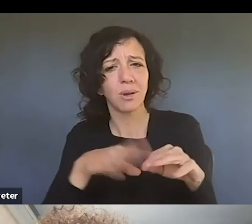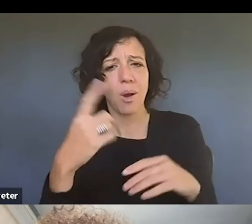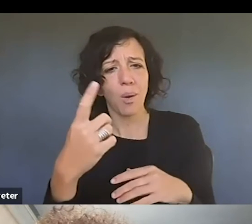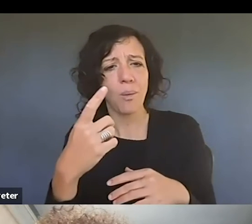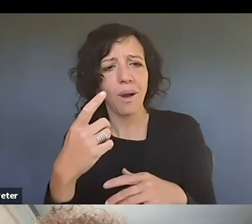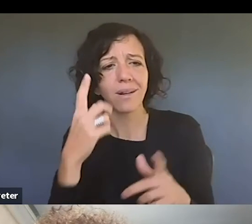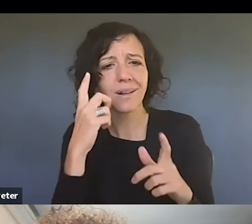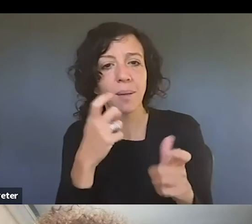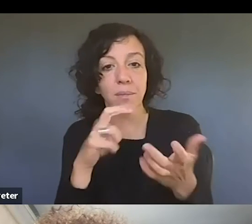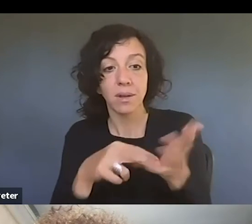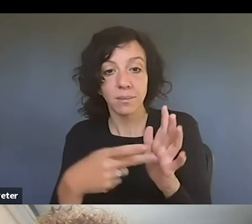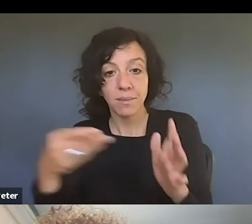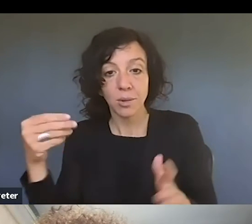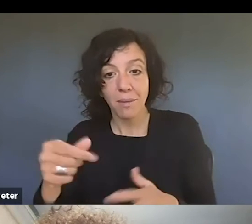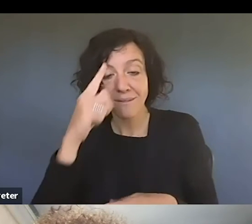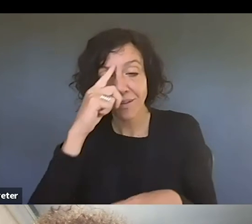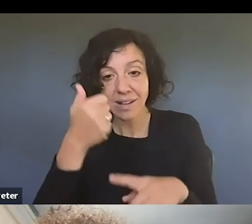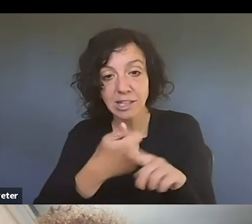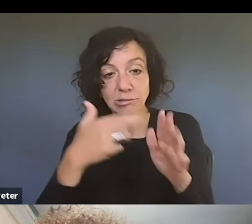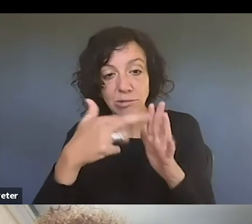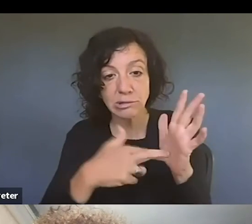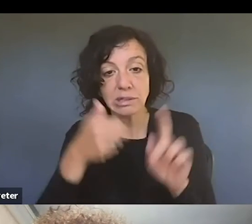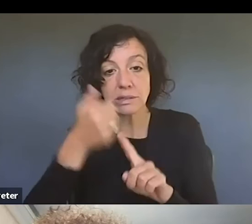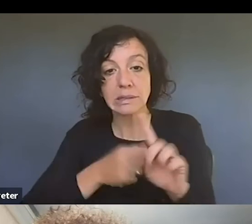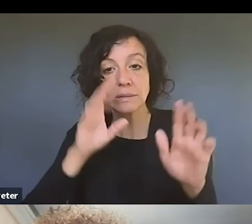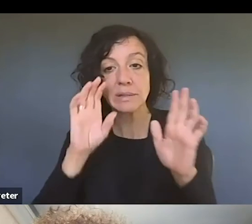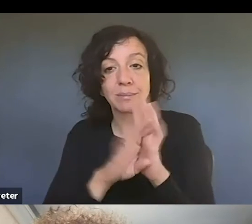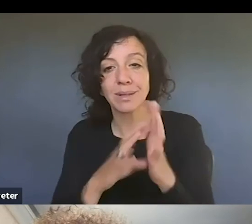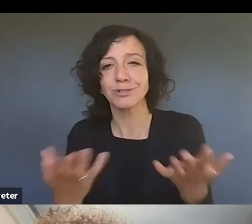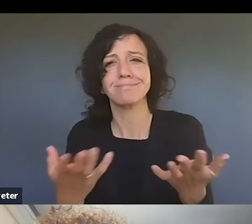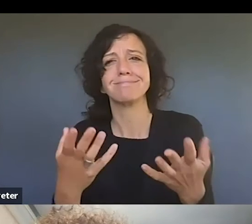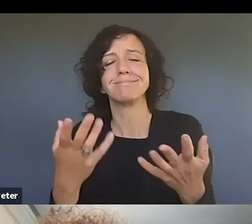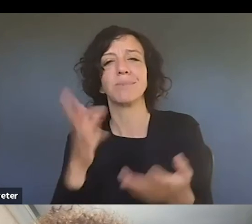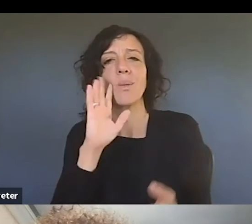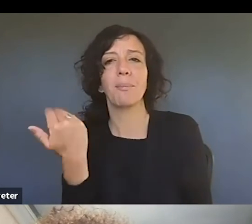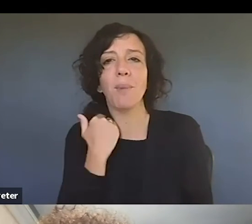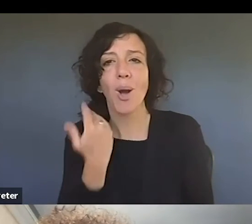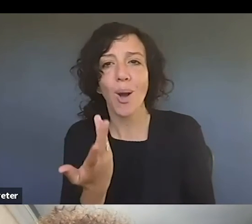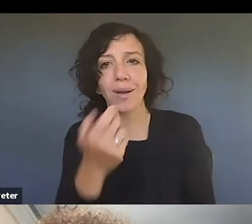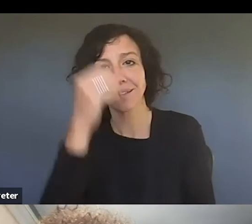pay for individual registrations, it would just be cost prohibitive. right.